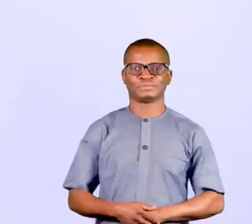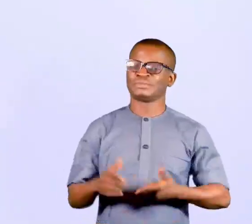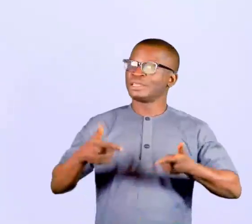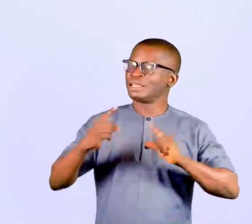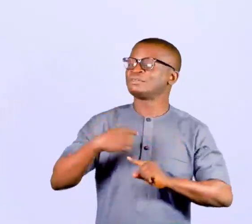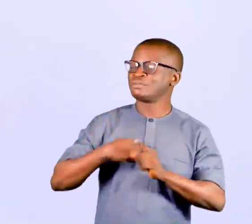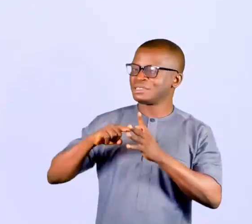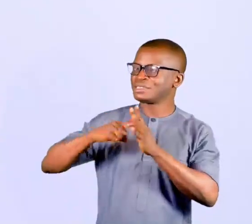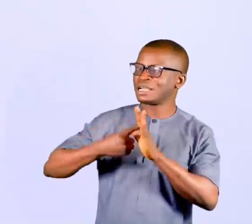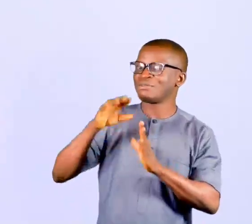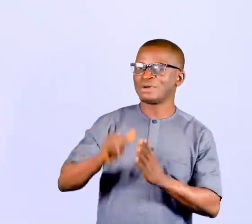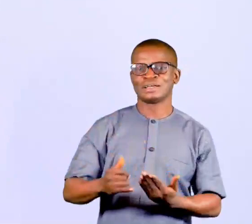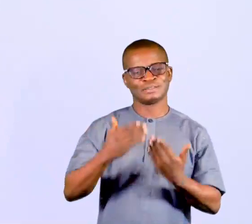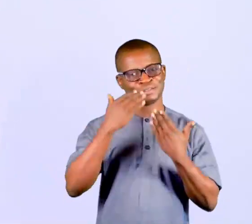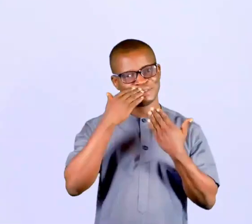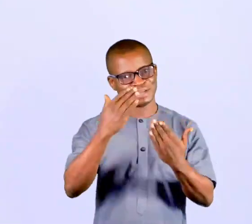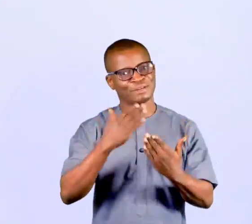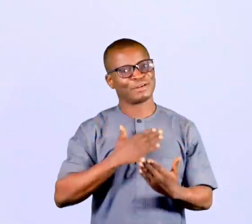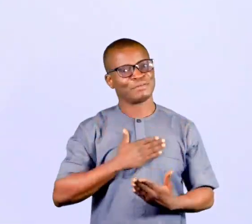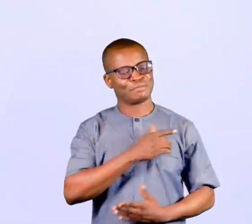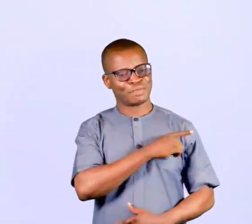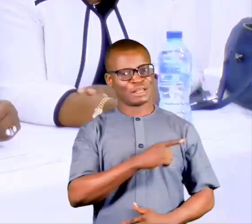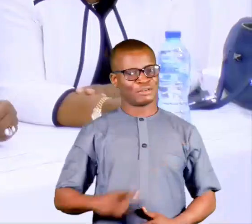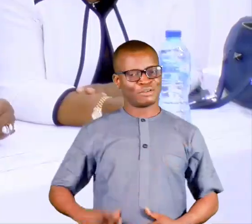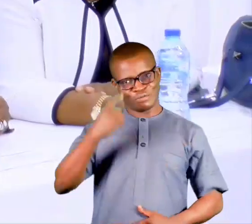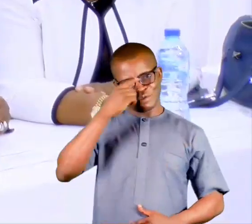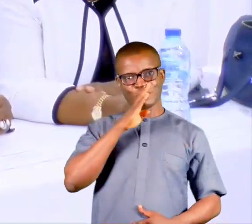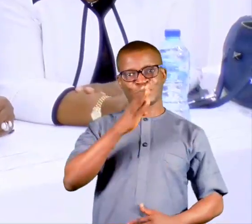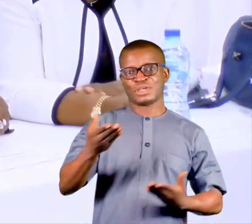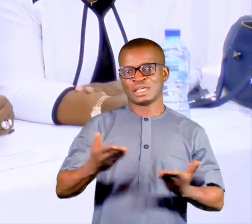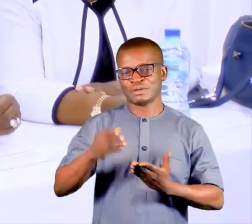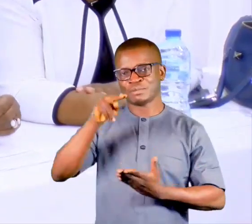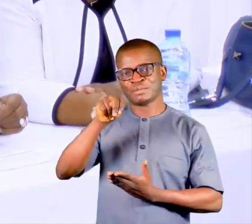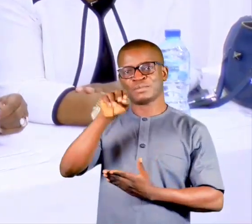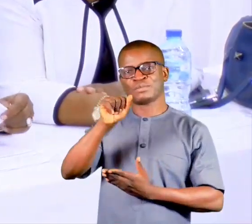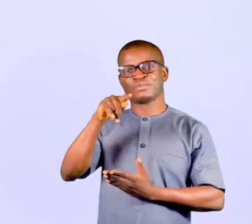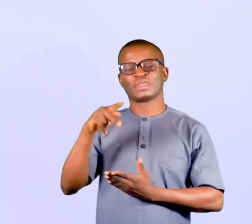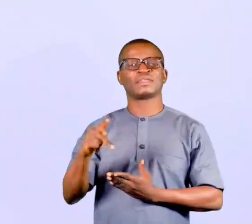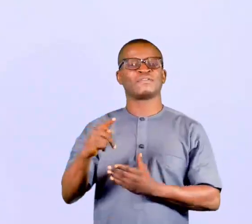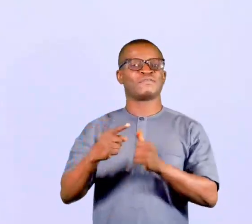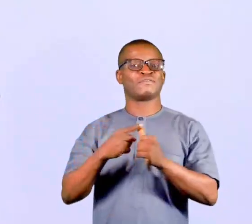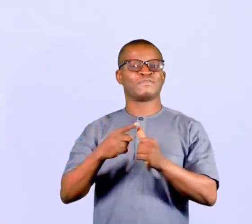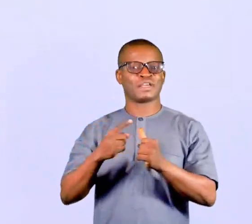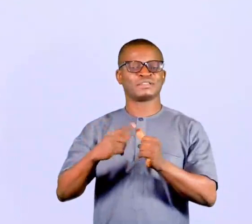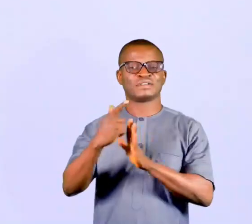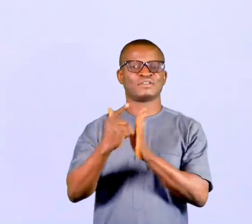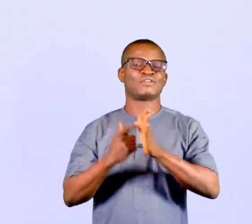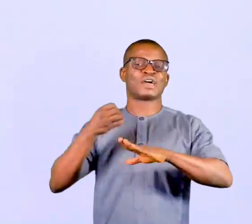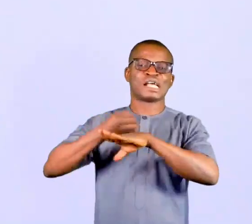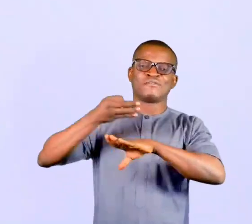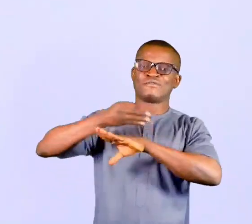Let me start by thanking my lord for being here. Naptip is actually the first anti-trafficking